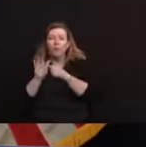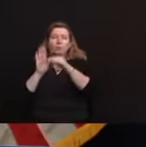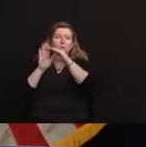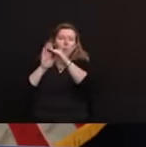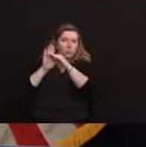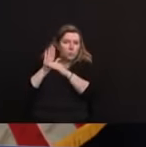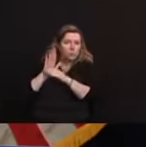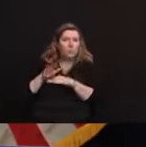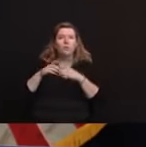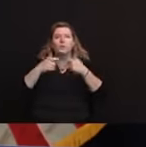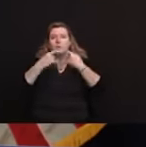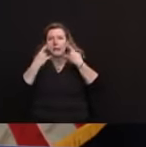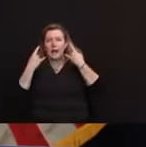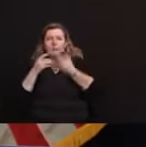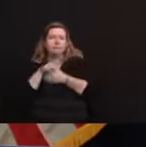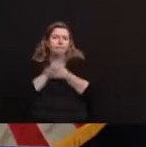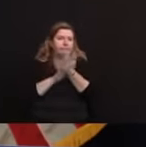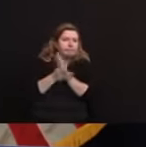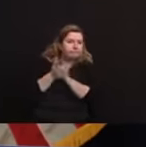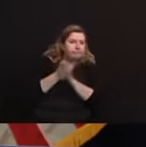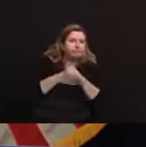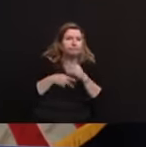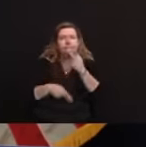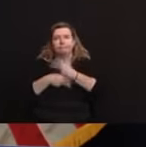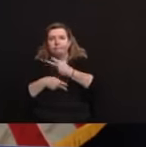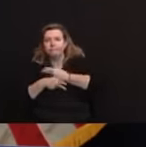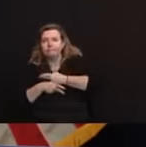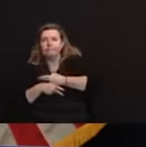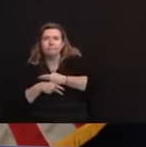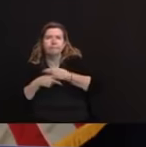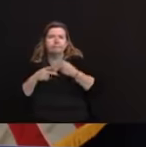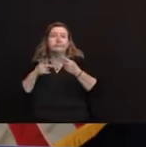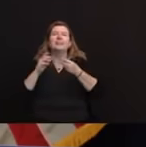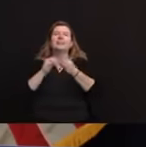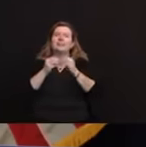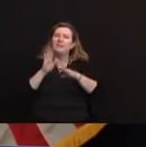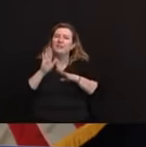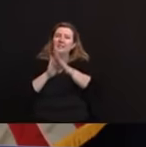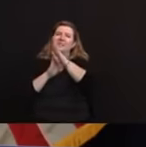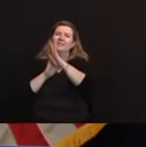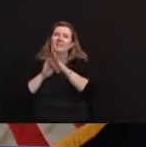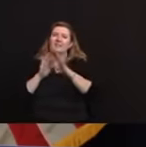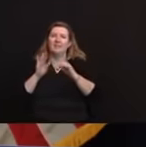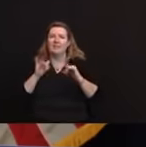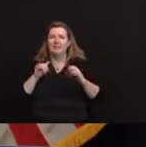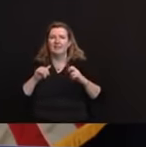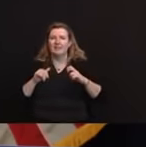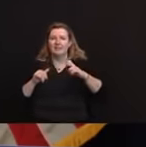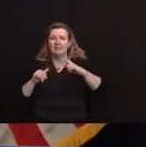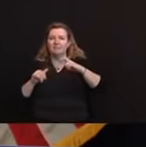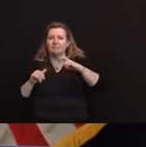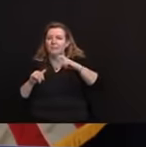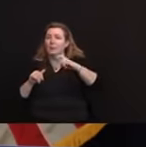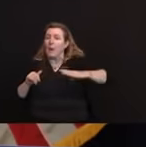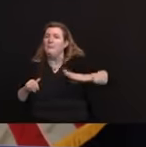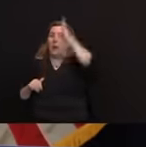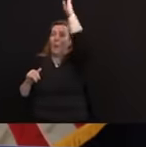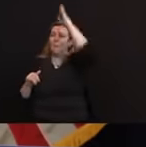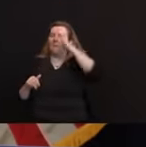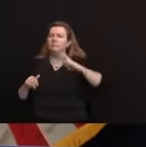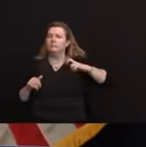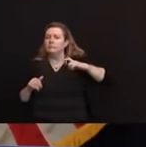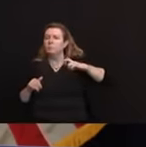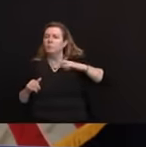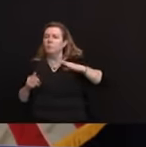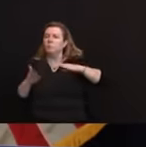sorts of things, instead of taking that elevator ride up, we've been taking the stairway up, meaning it's been a much slower increase. We've been going up, but